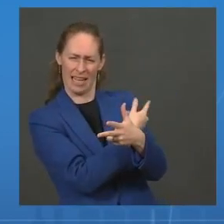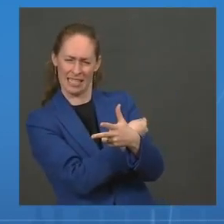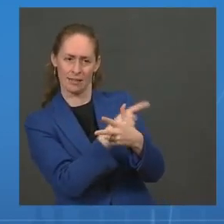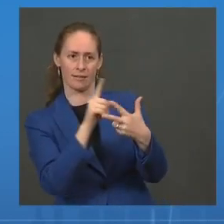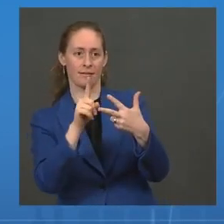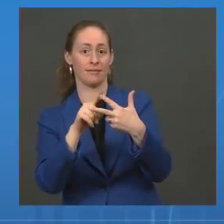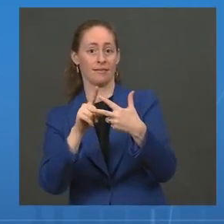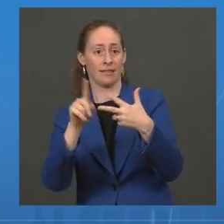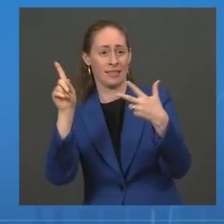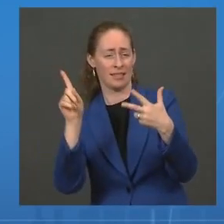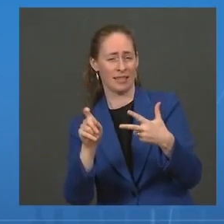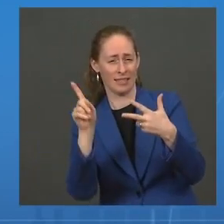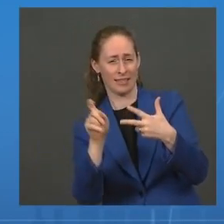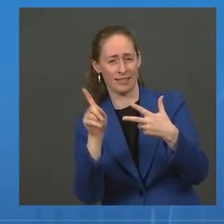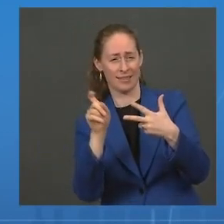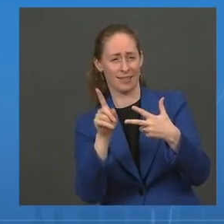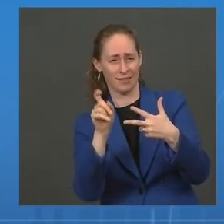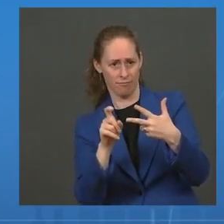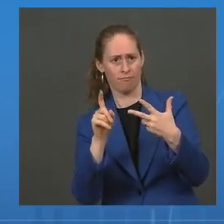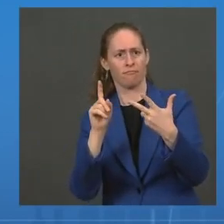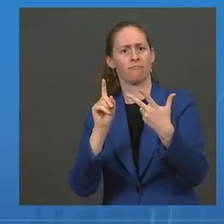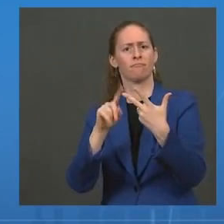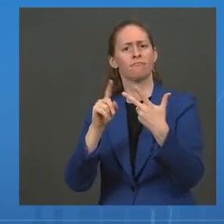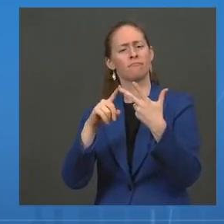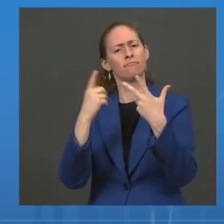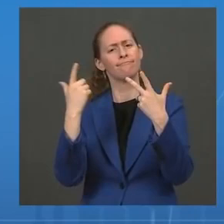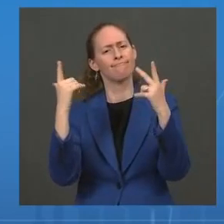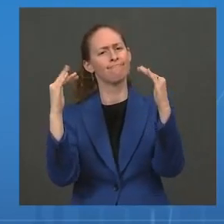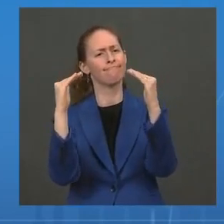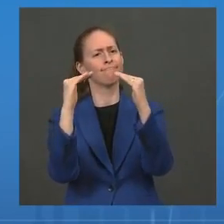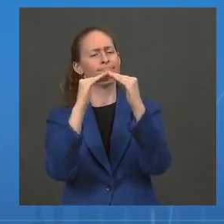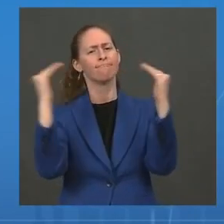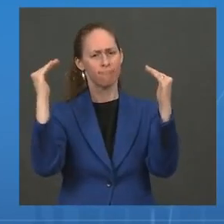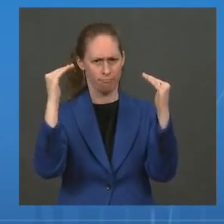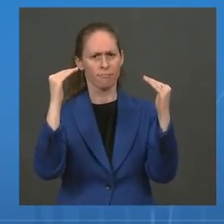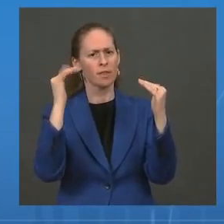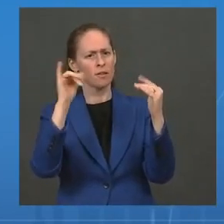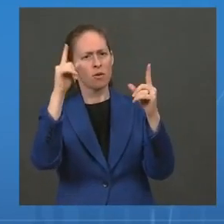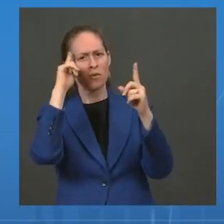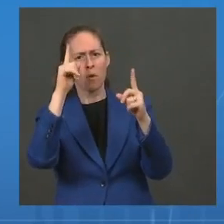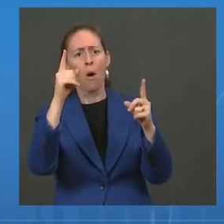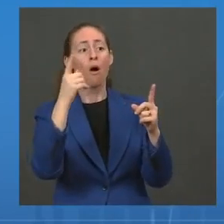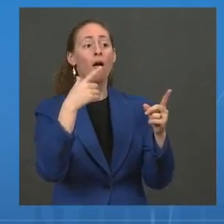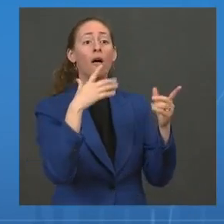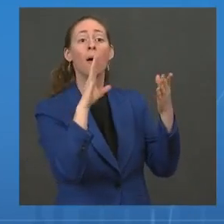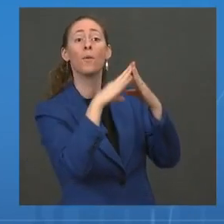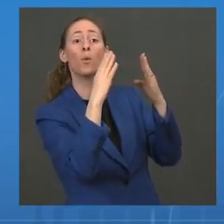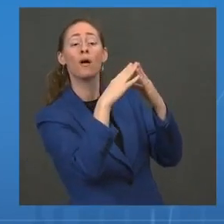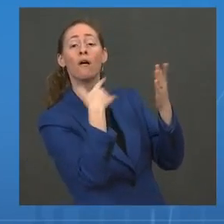and ensuring our response is equitable and reaches the hardest-hit communities and those most at risk.